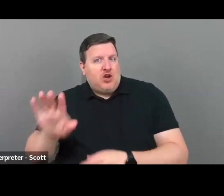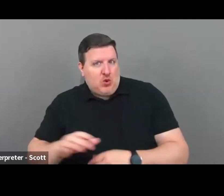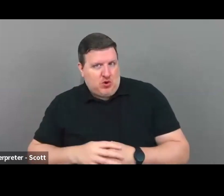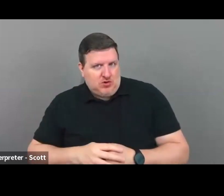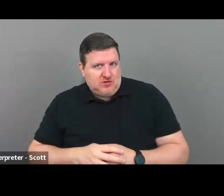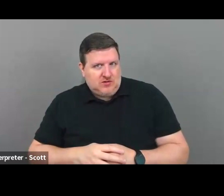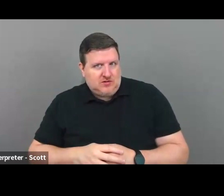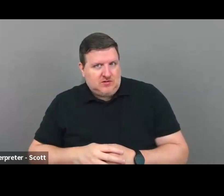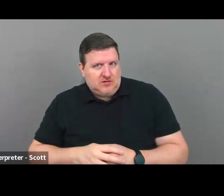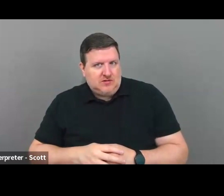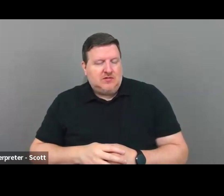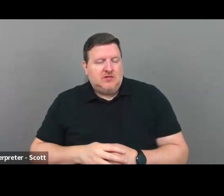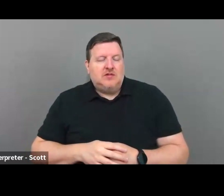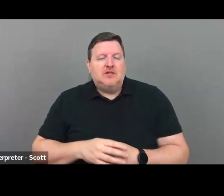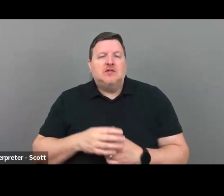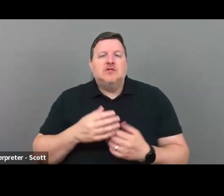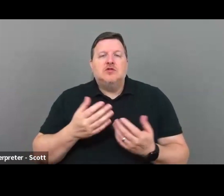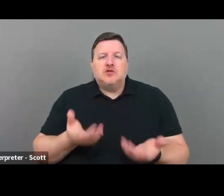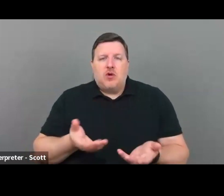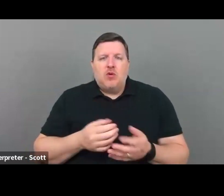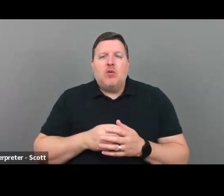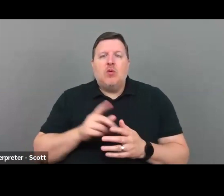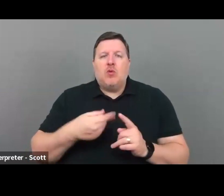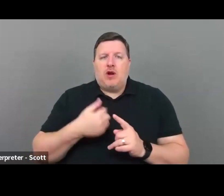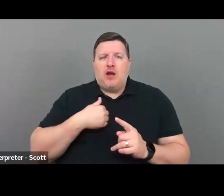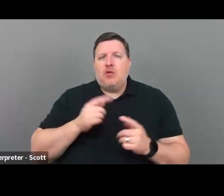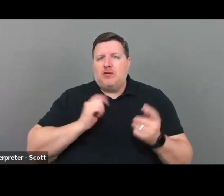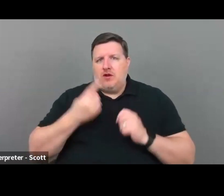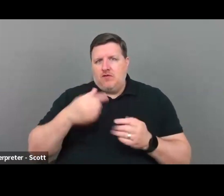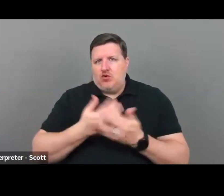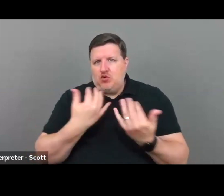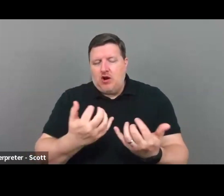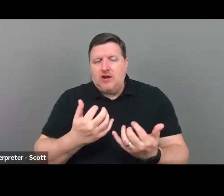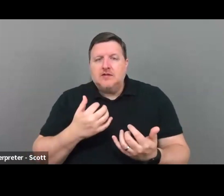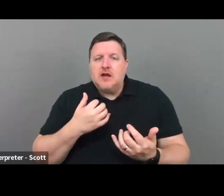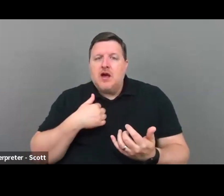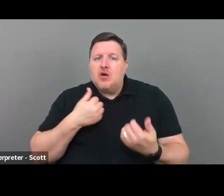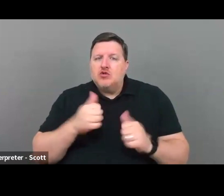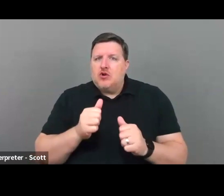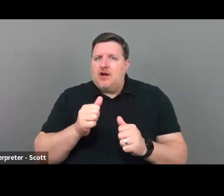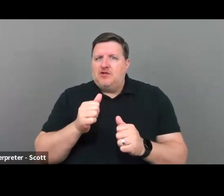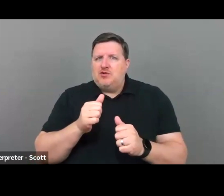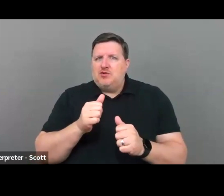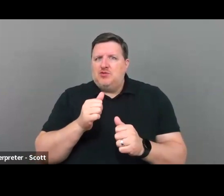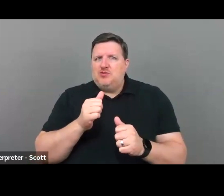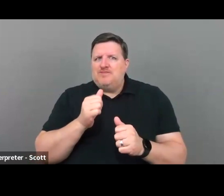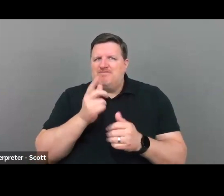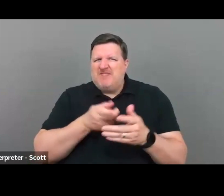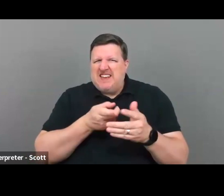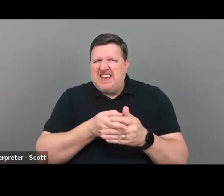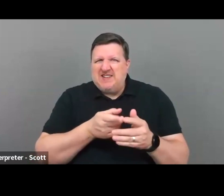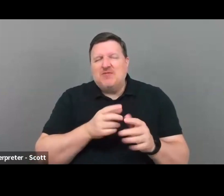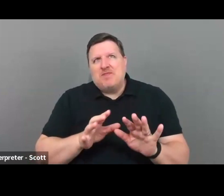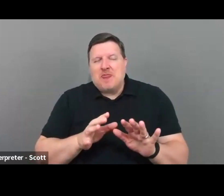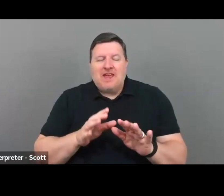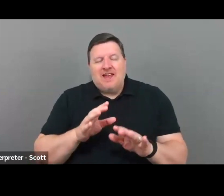um, there's, uh, uh, again, when I was at theater for a new audience, I was trying to get into this, uh, uh, okay. This is